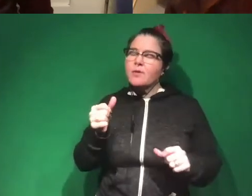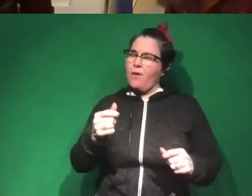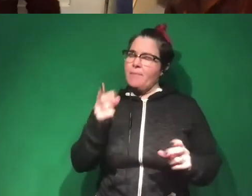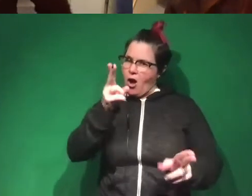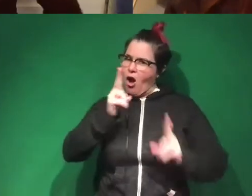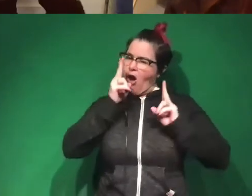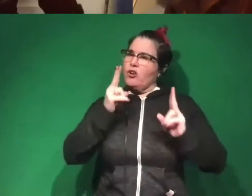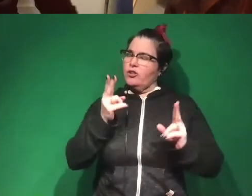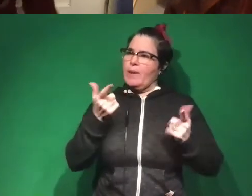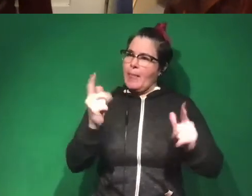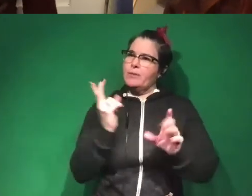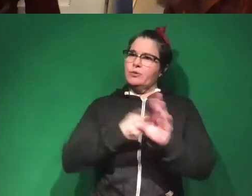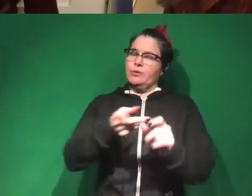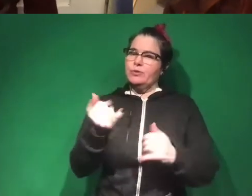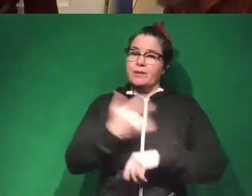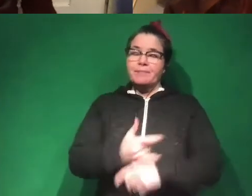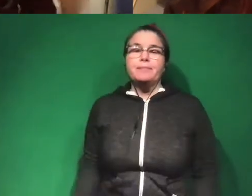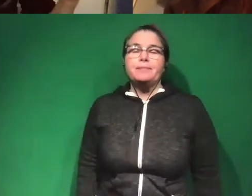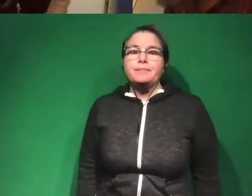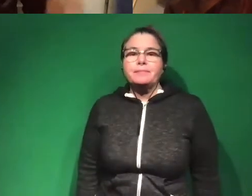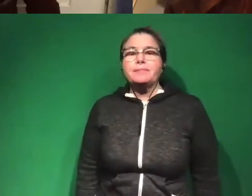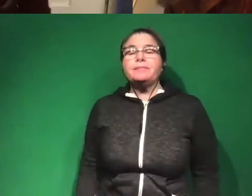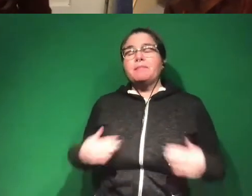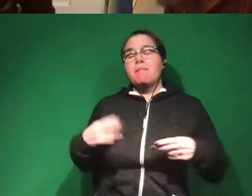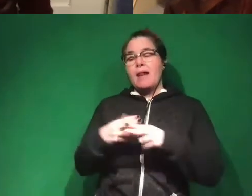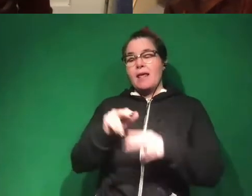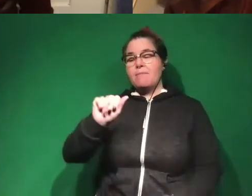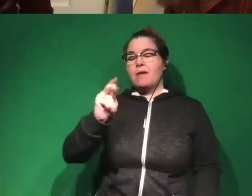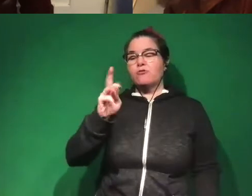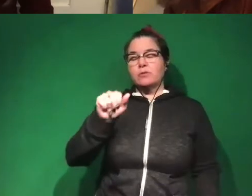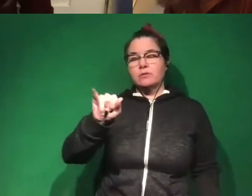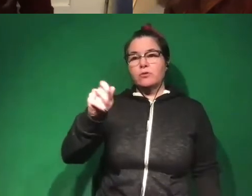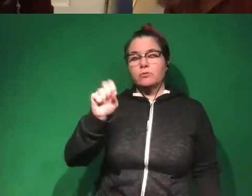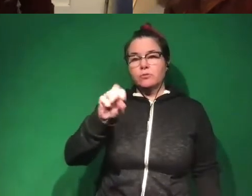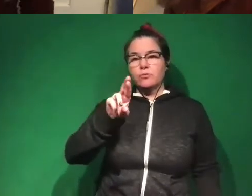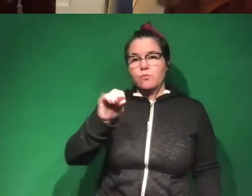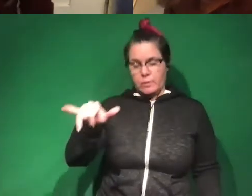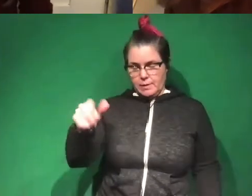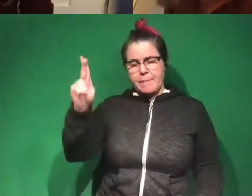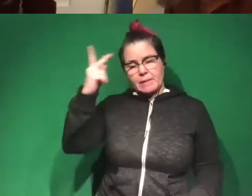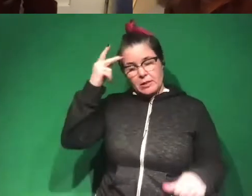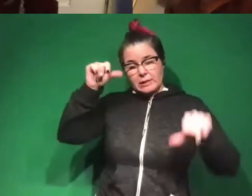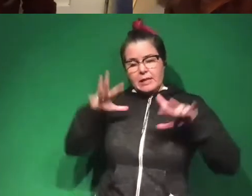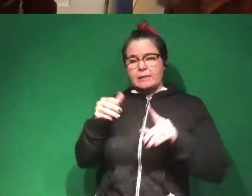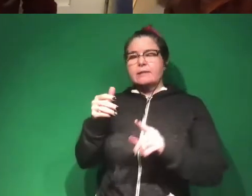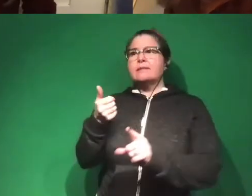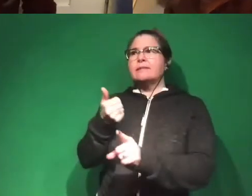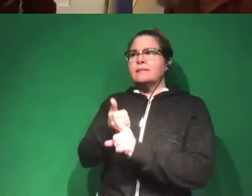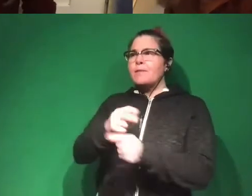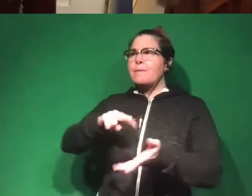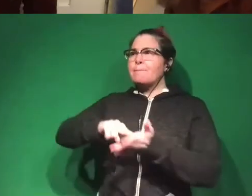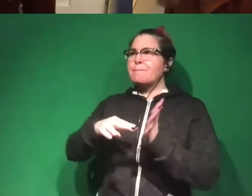time to join us to talk about this today. So my name is Andrea Jones-Roy. I am a political scientist. so political science is